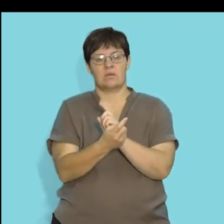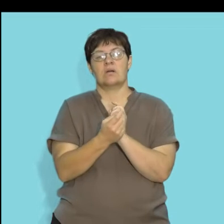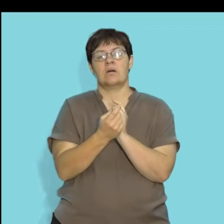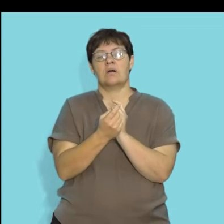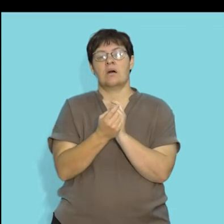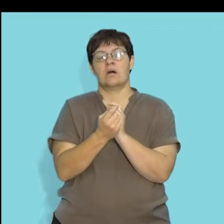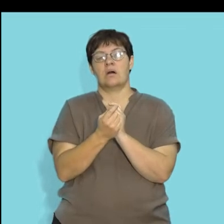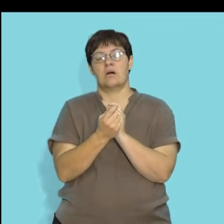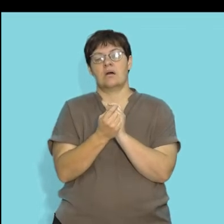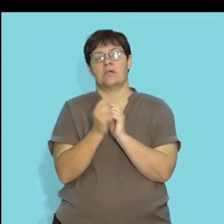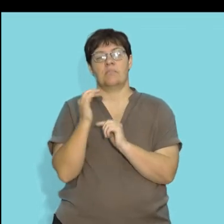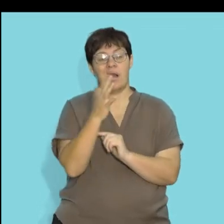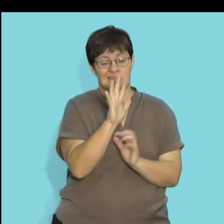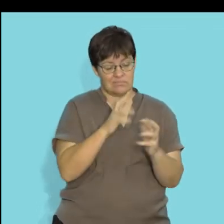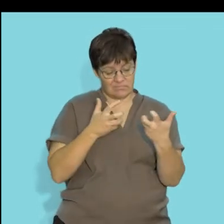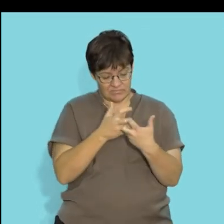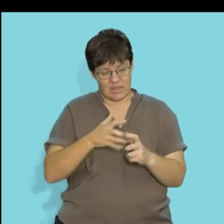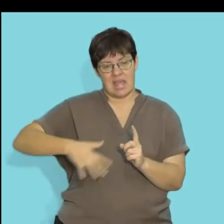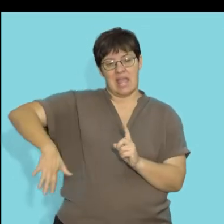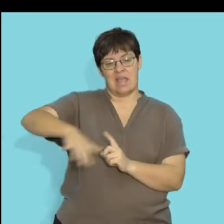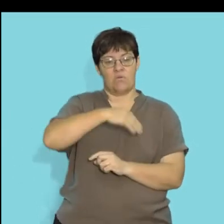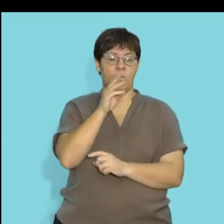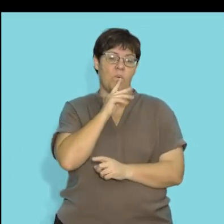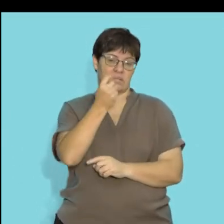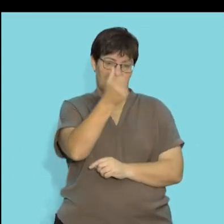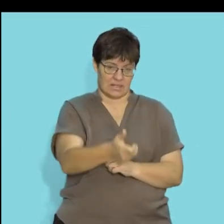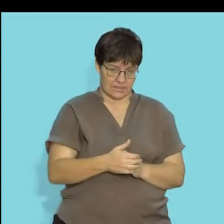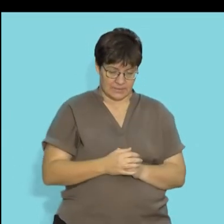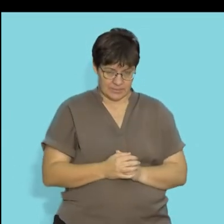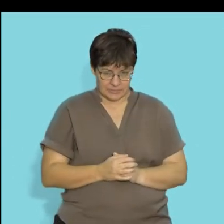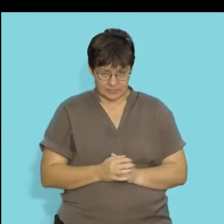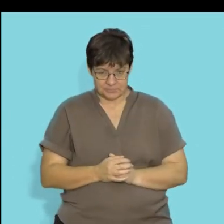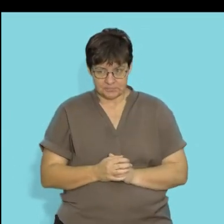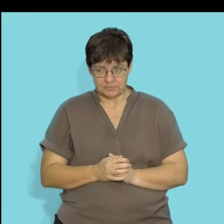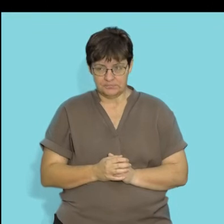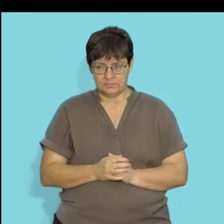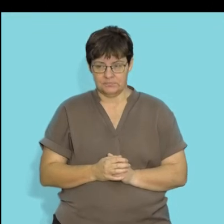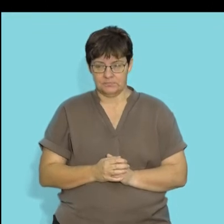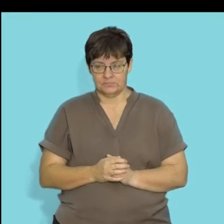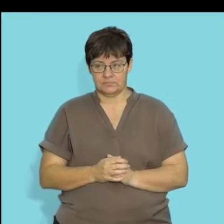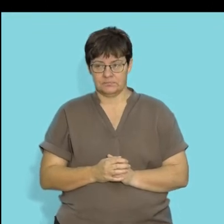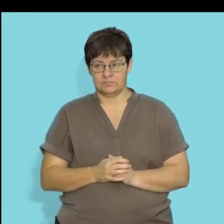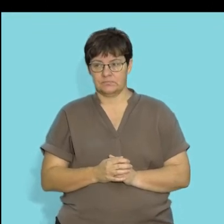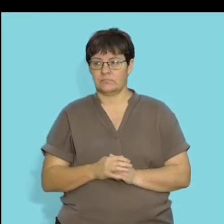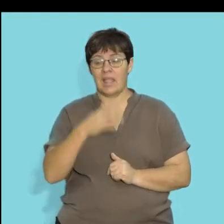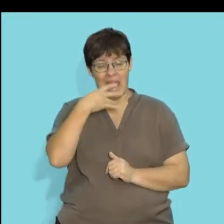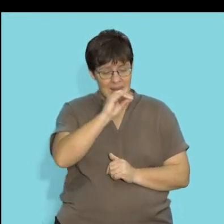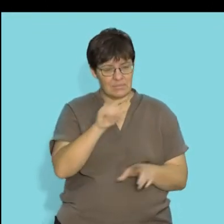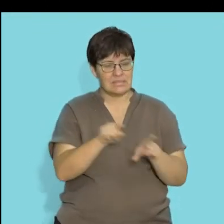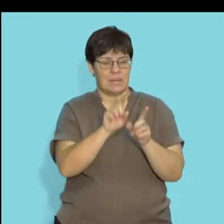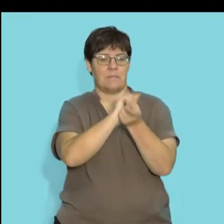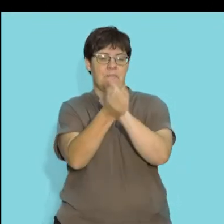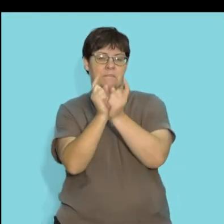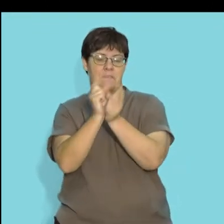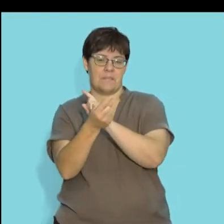plants that are xerophytic to an area where the water availability is significantly less. Animals are